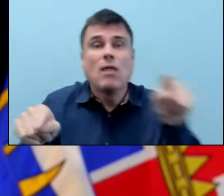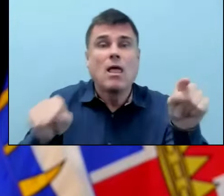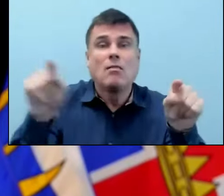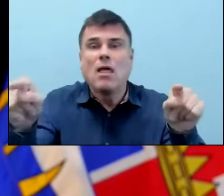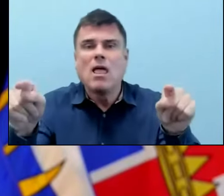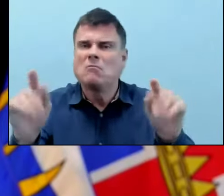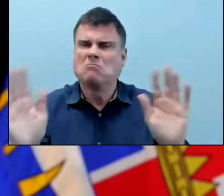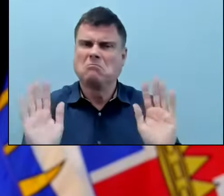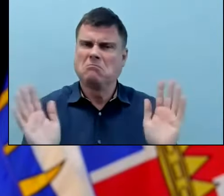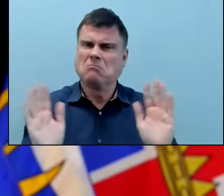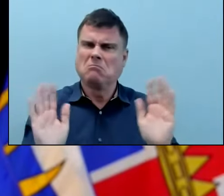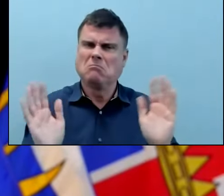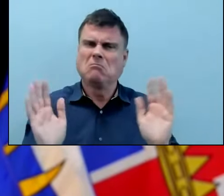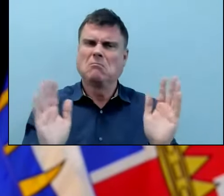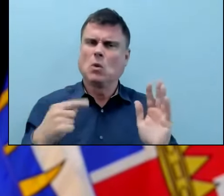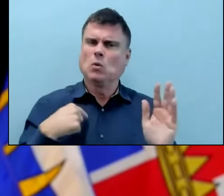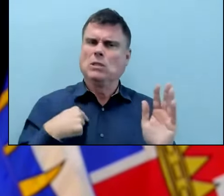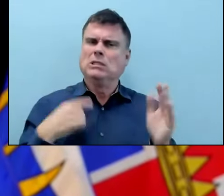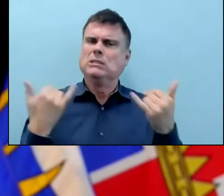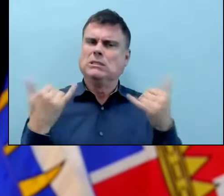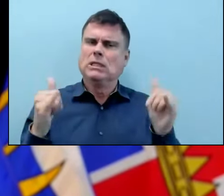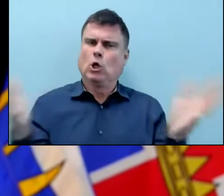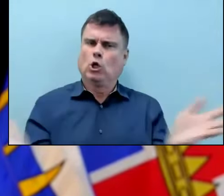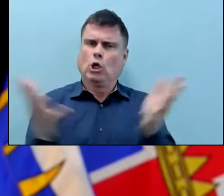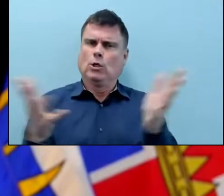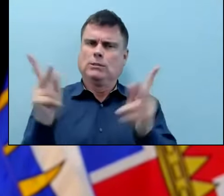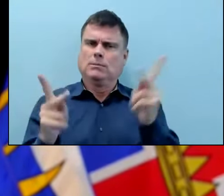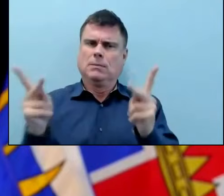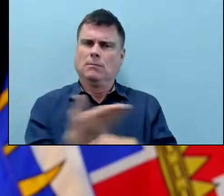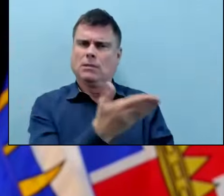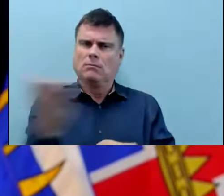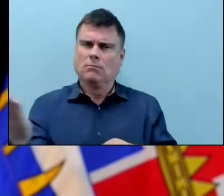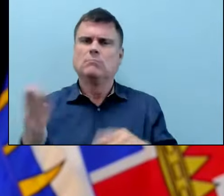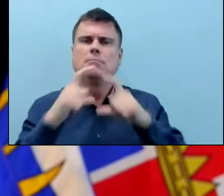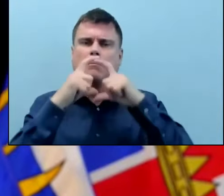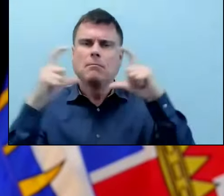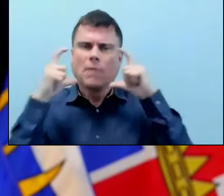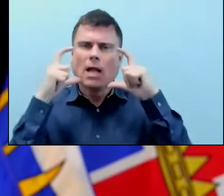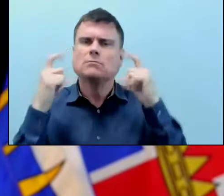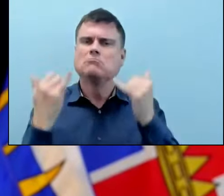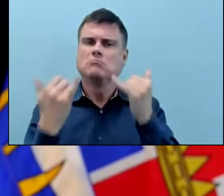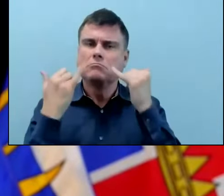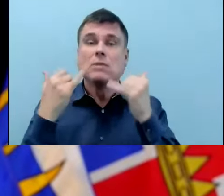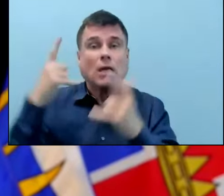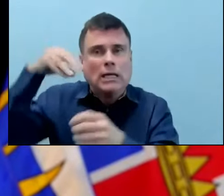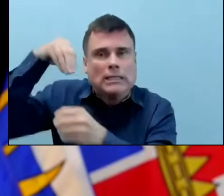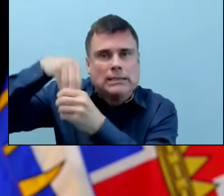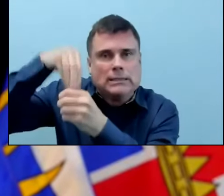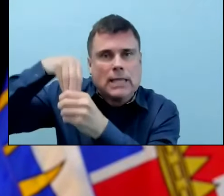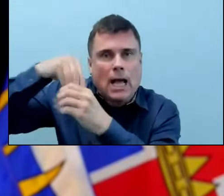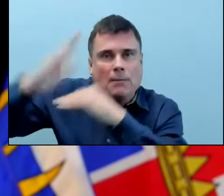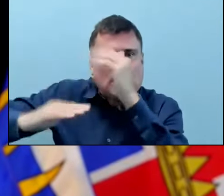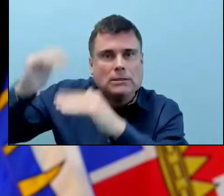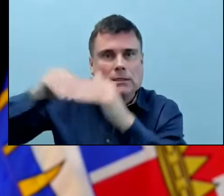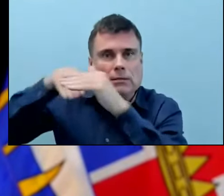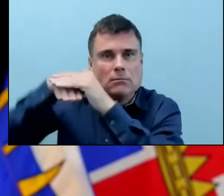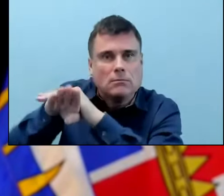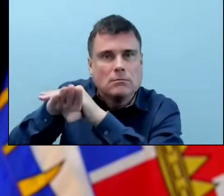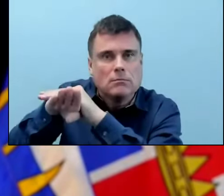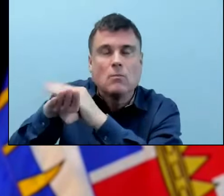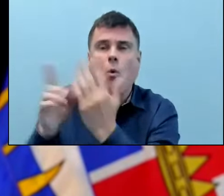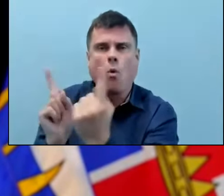And we still encourage people to wear masks particularly in those indoor spaces when you're close to people that you don't know